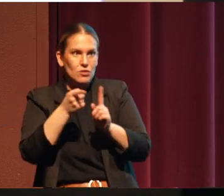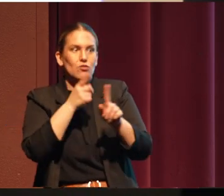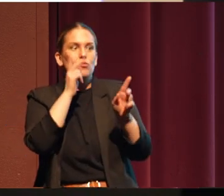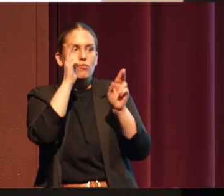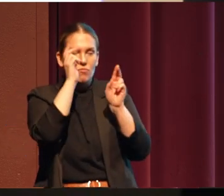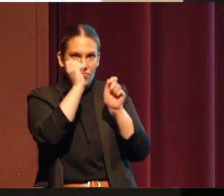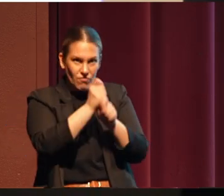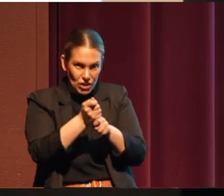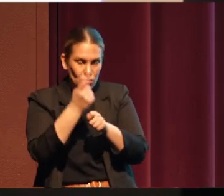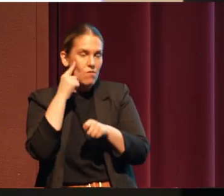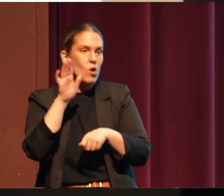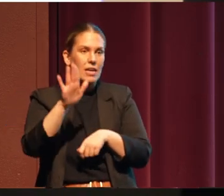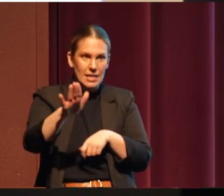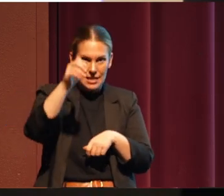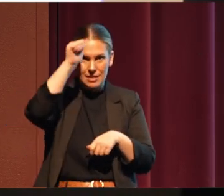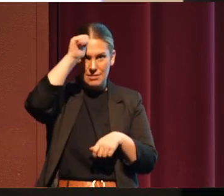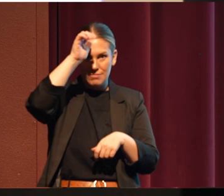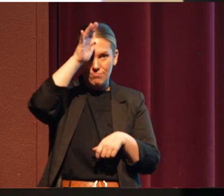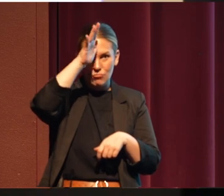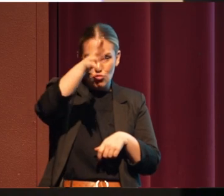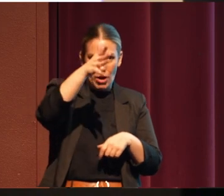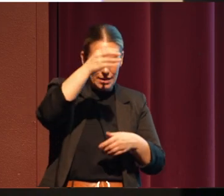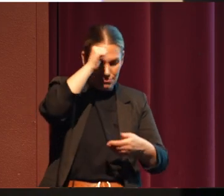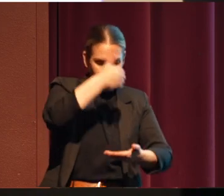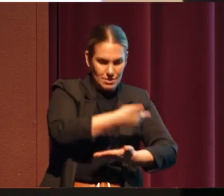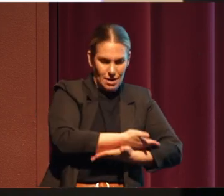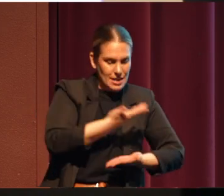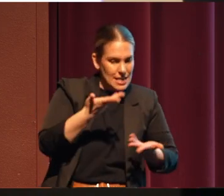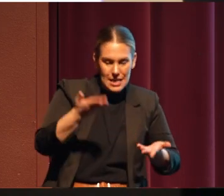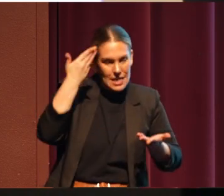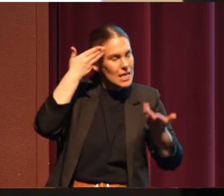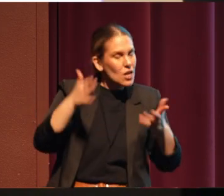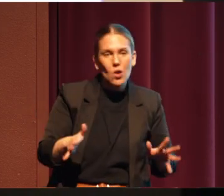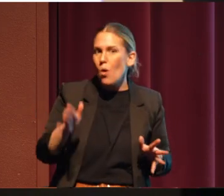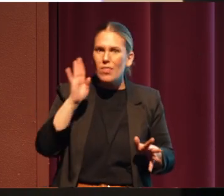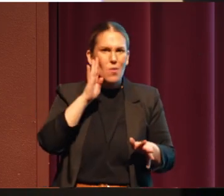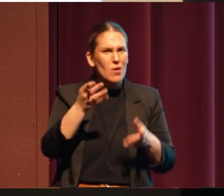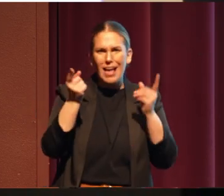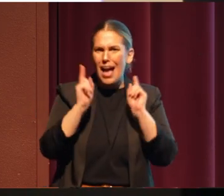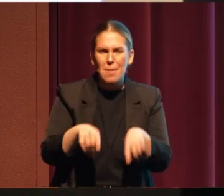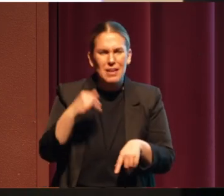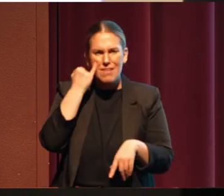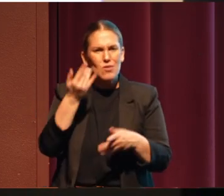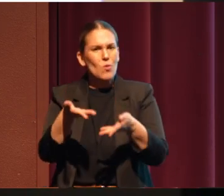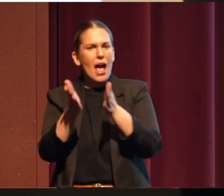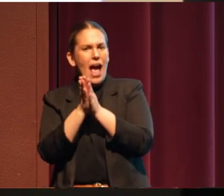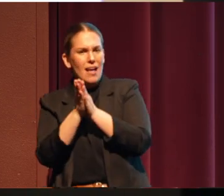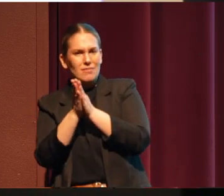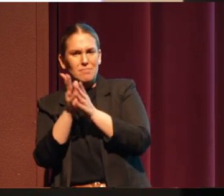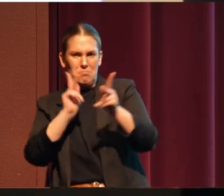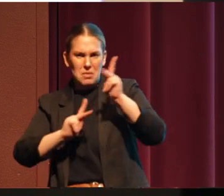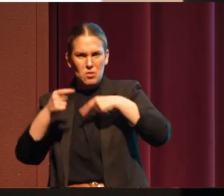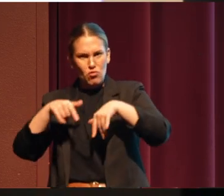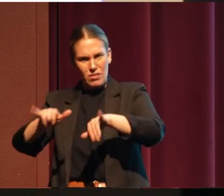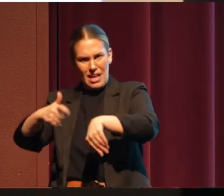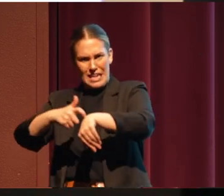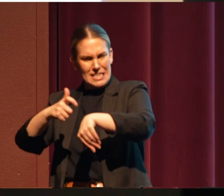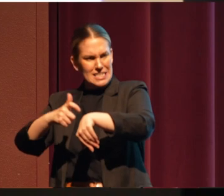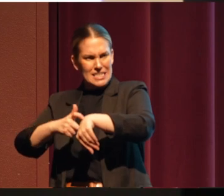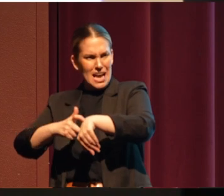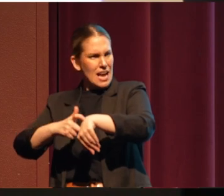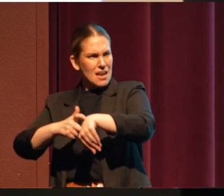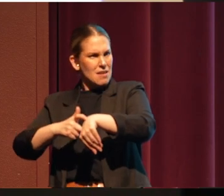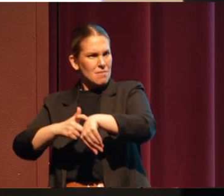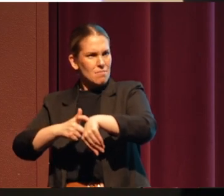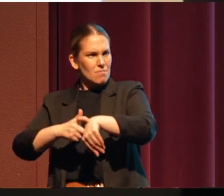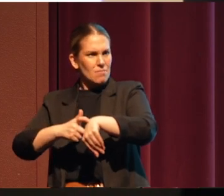generationally. He didn't know that this was ever going to come to pass. Because if you asked anybody at the time, it was a stretch to even